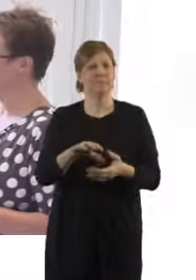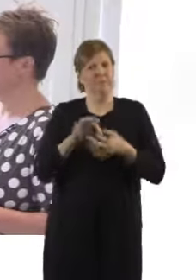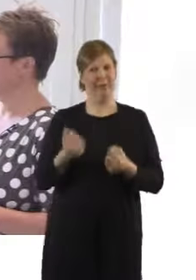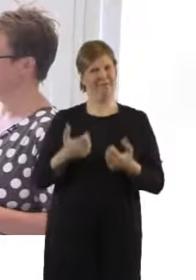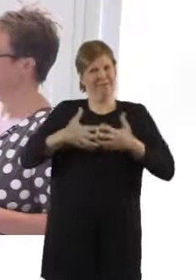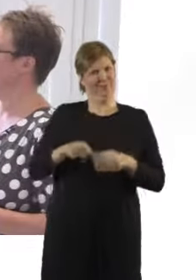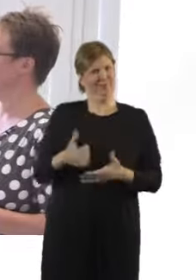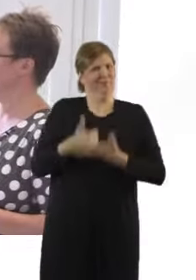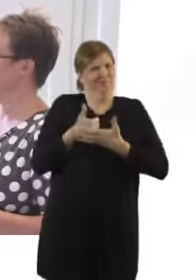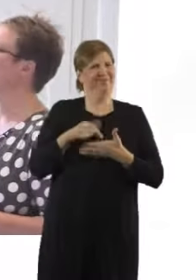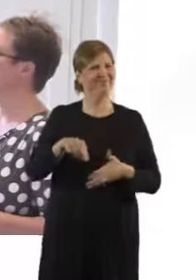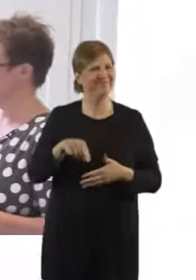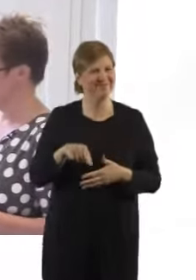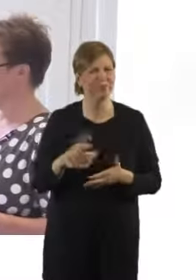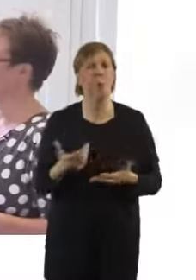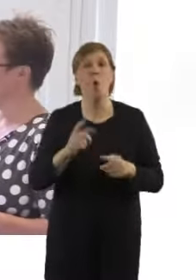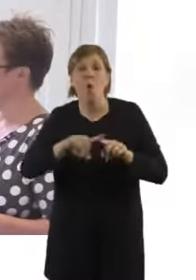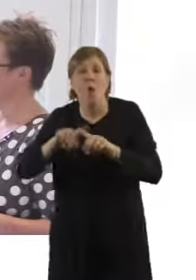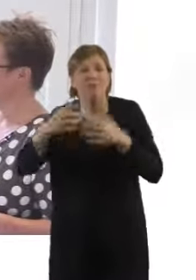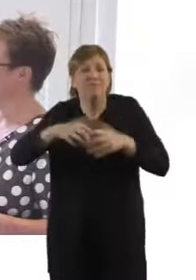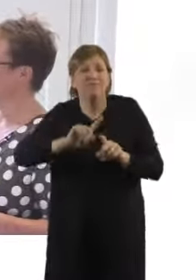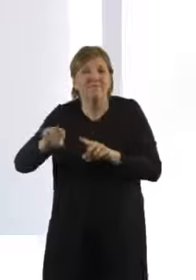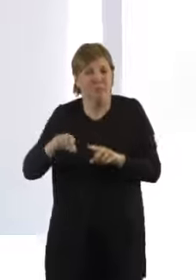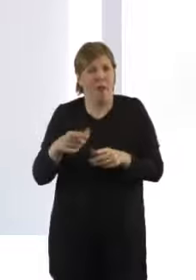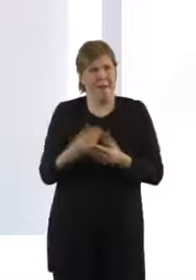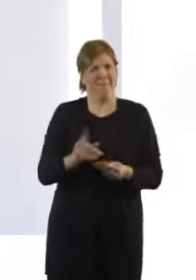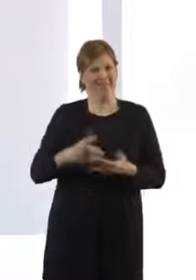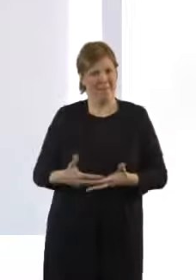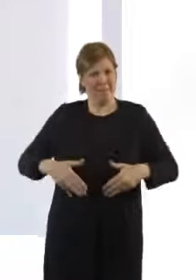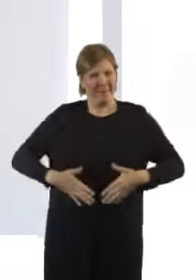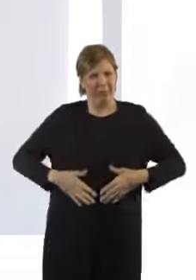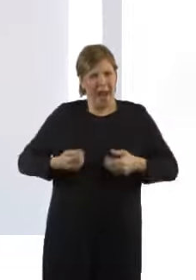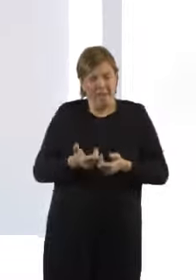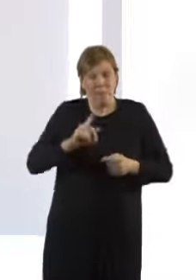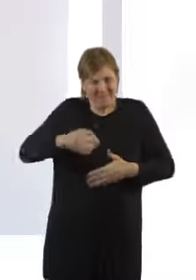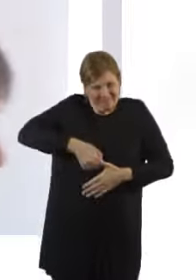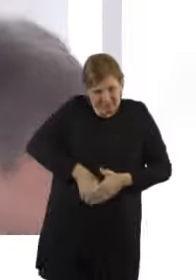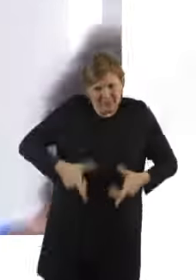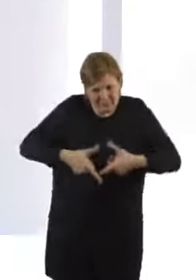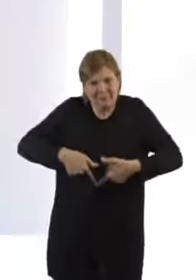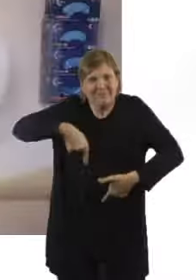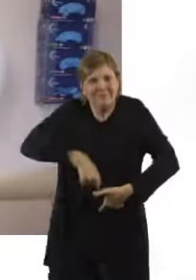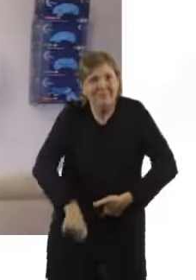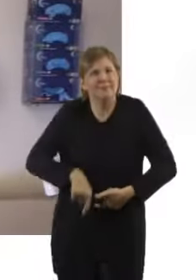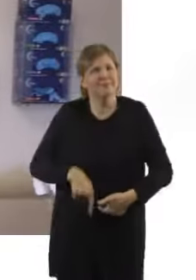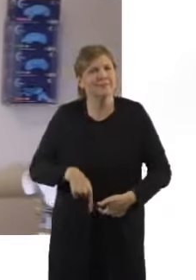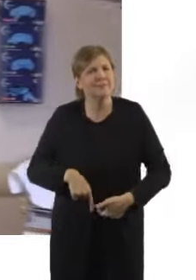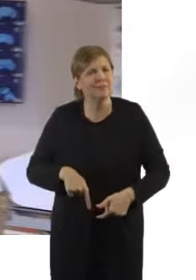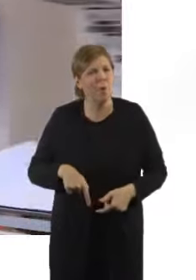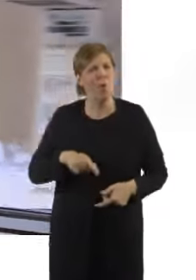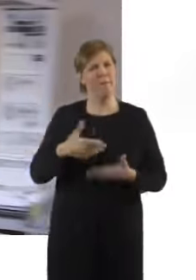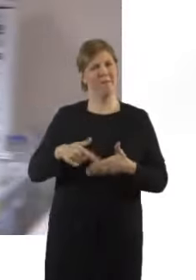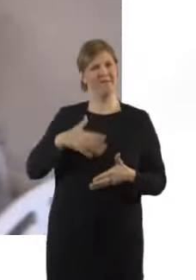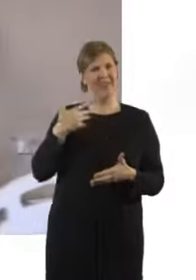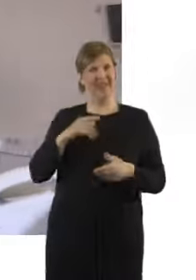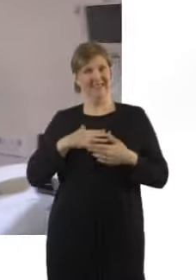to help baby be born vaginally successfully however some babies need a little bit of help. I'd like to show you